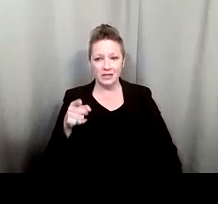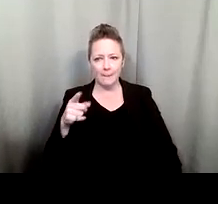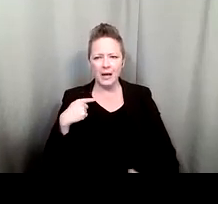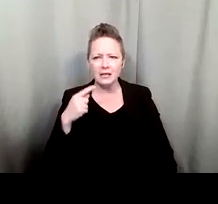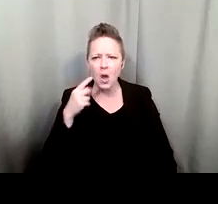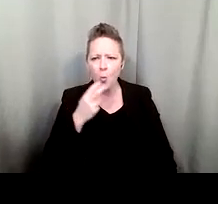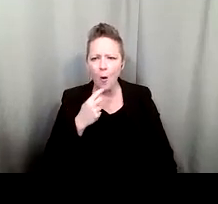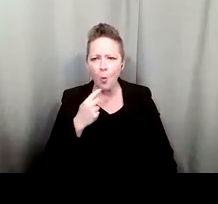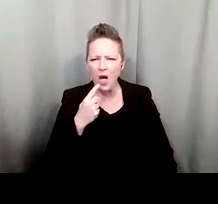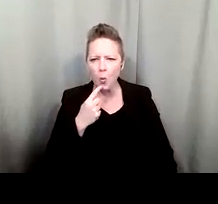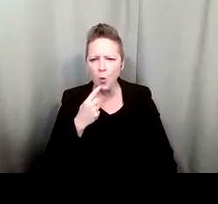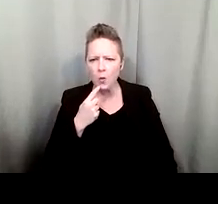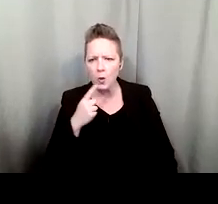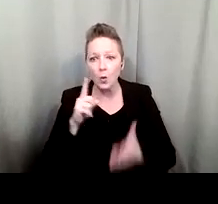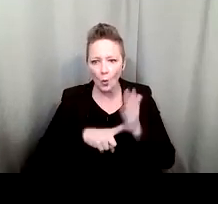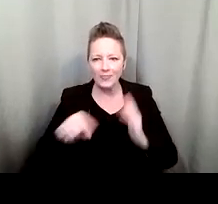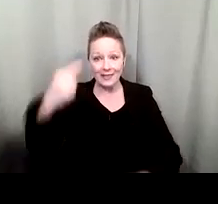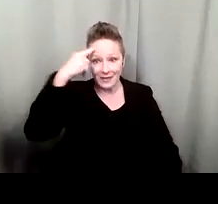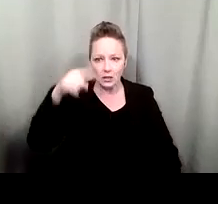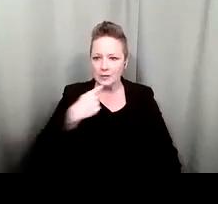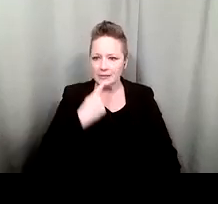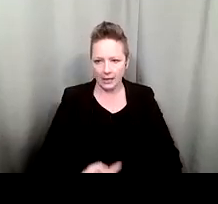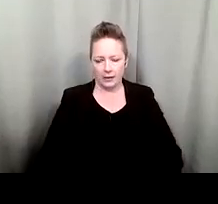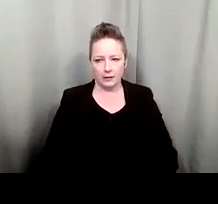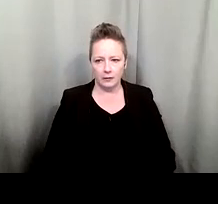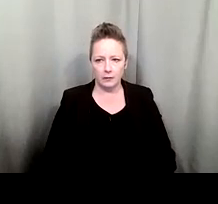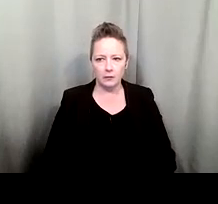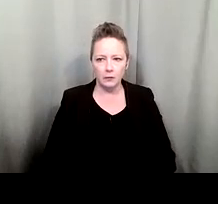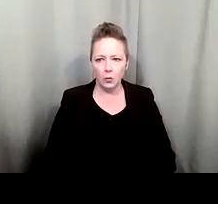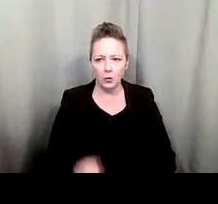saying or what they think you're saying we have this